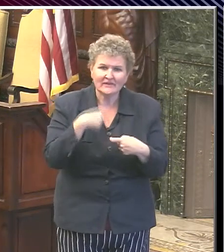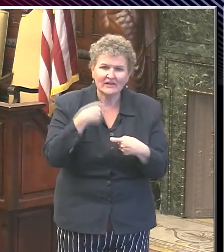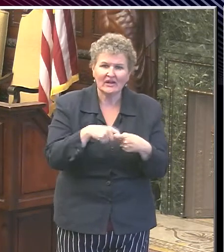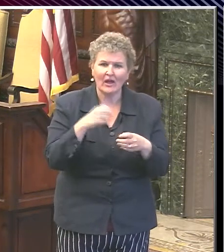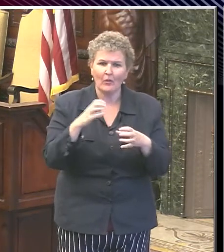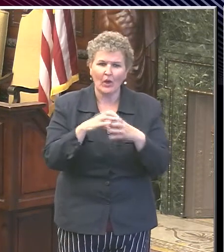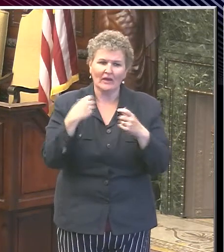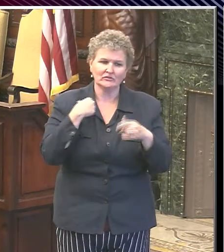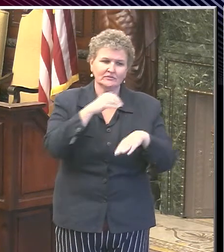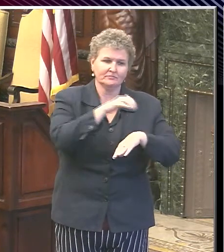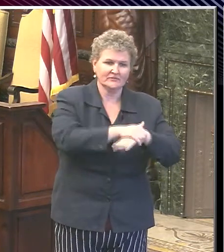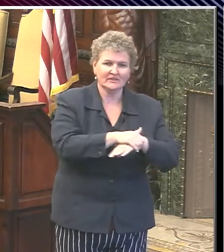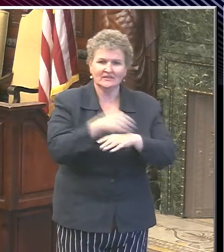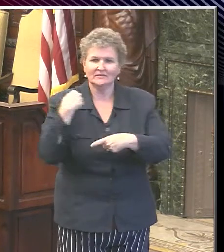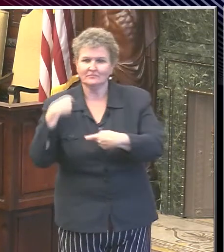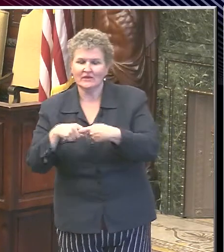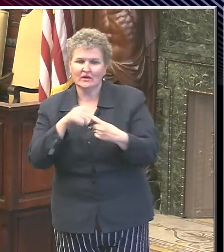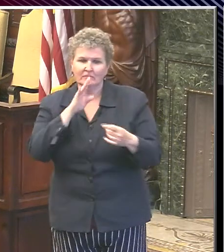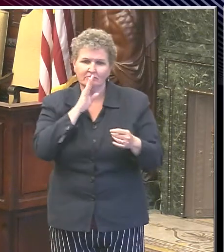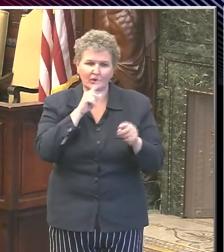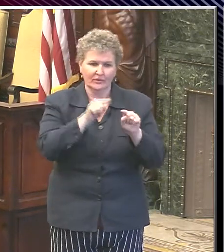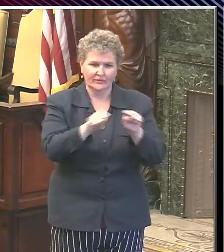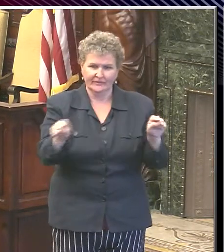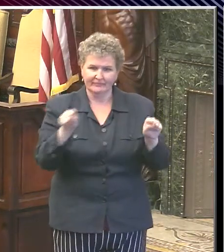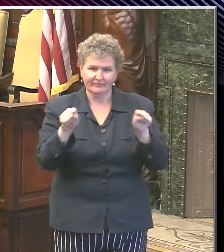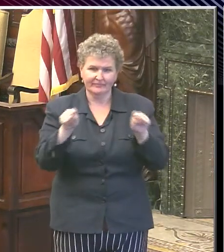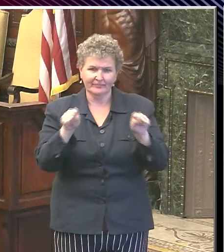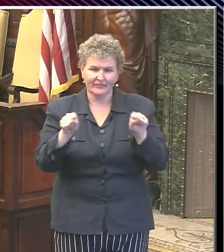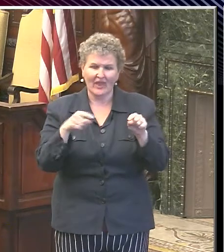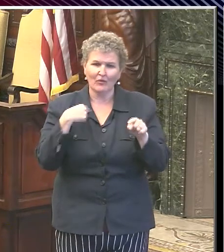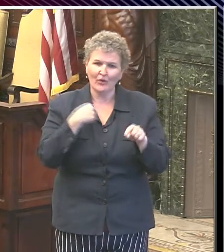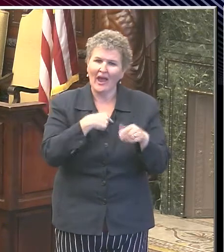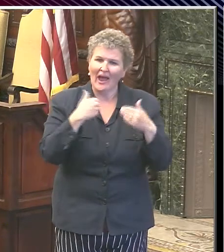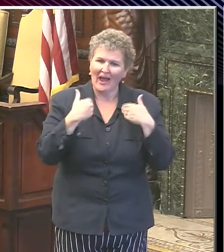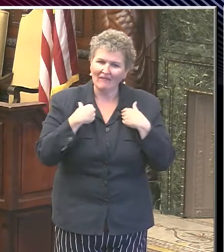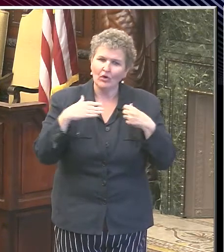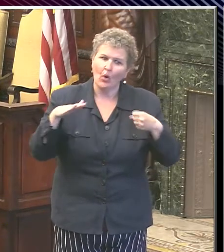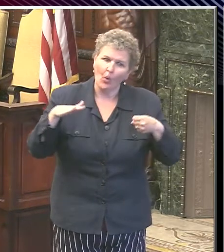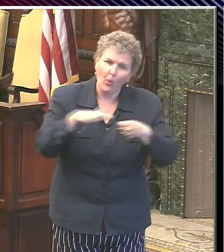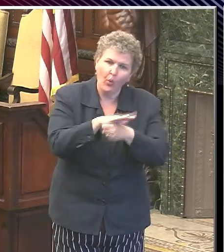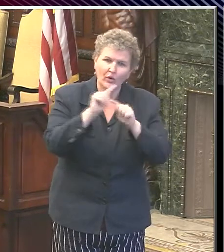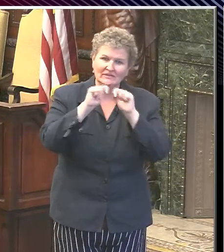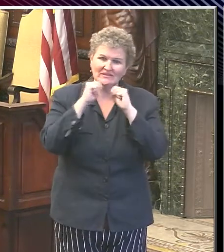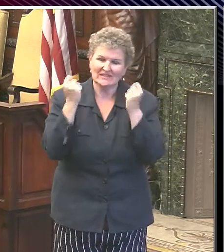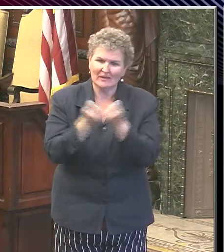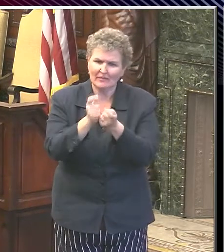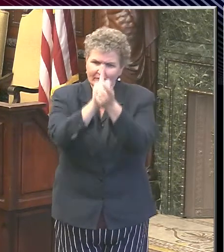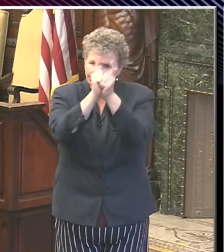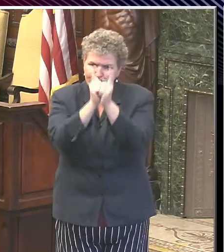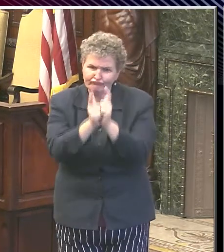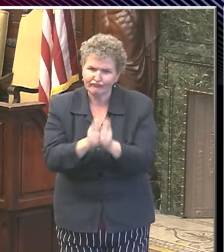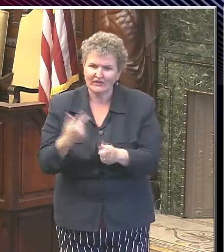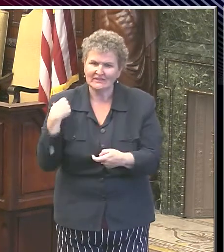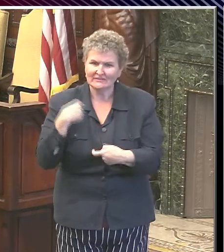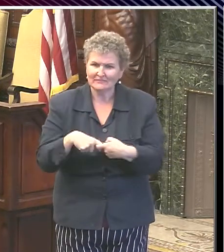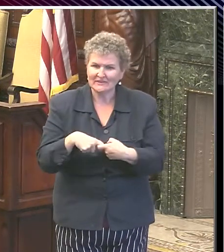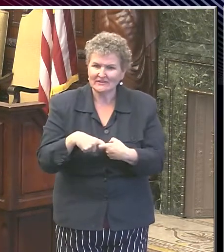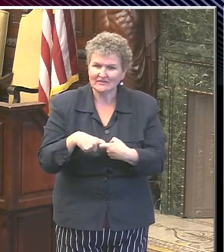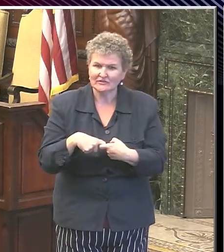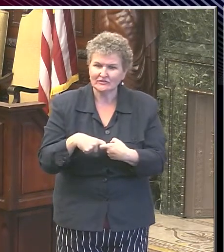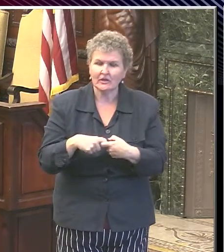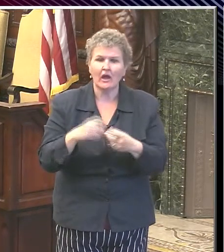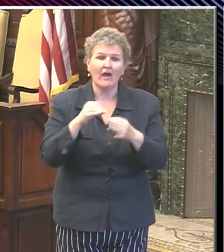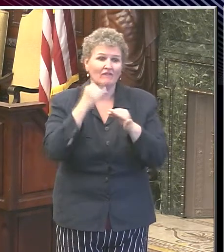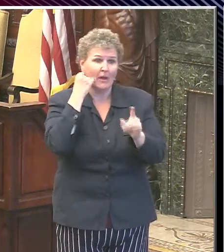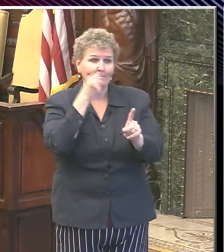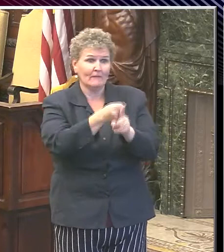tracing, we have one entire team that's Spanish speaking. So we're doing what we can. I do worry that if the second epidemic wave occurs, that